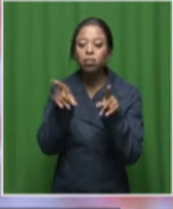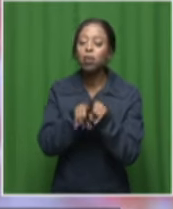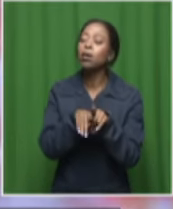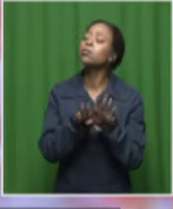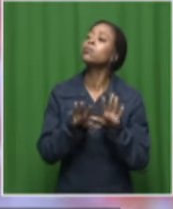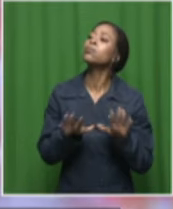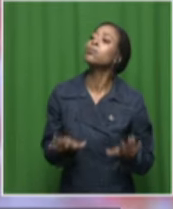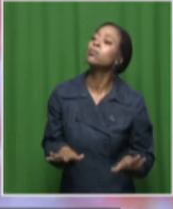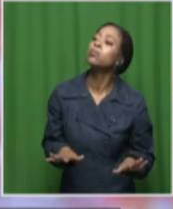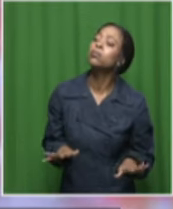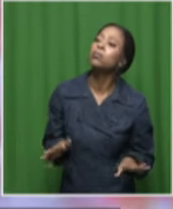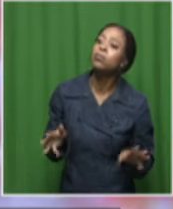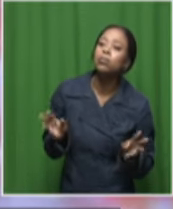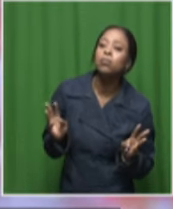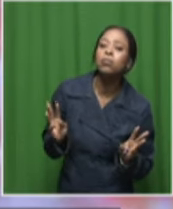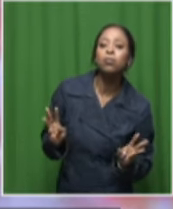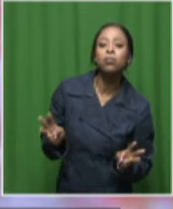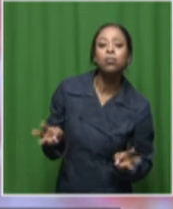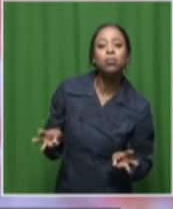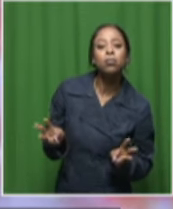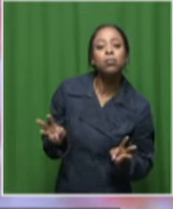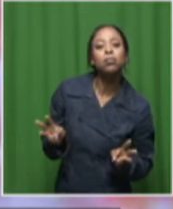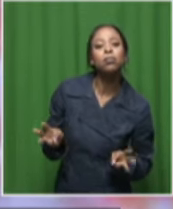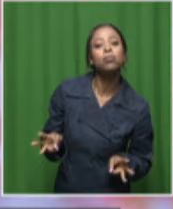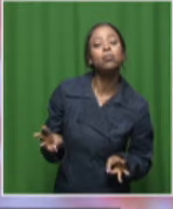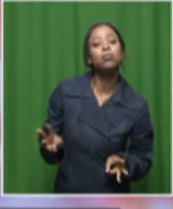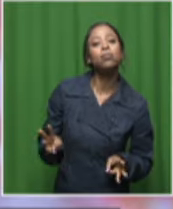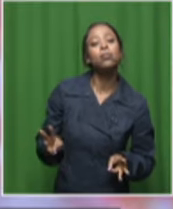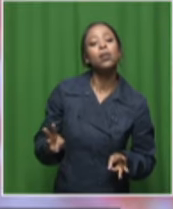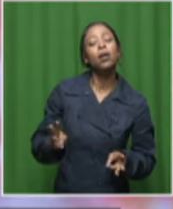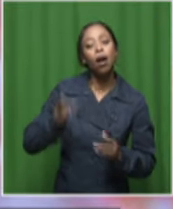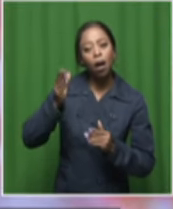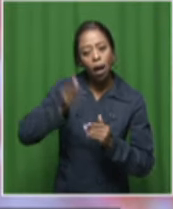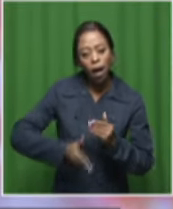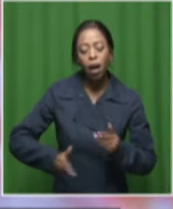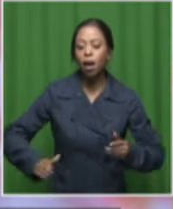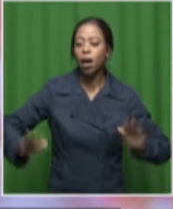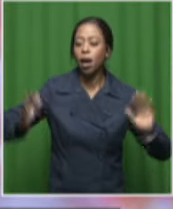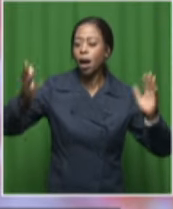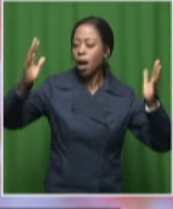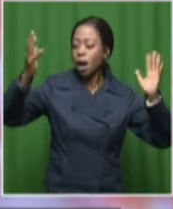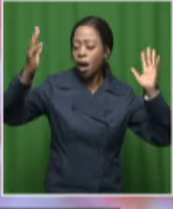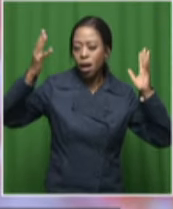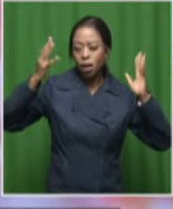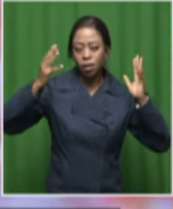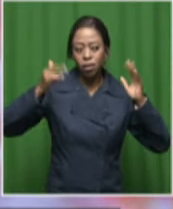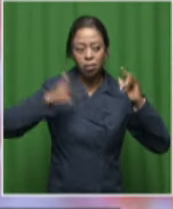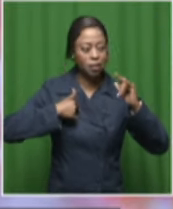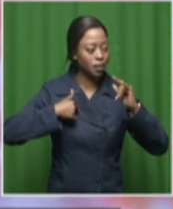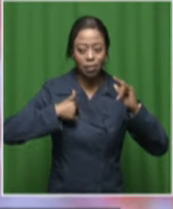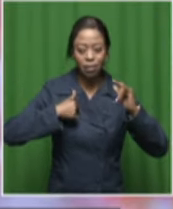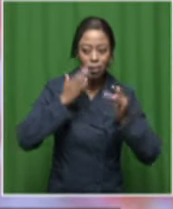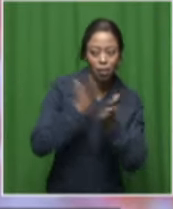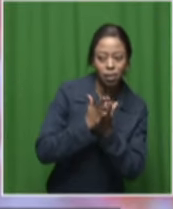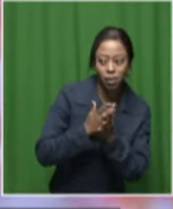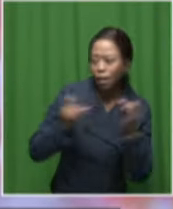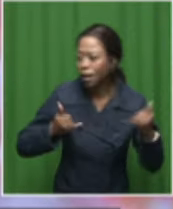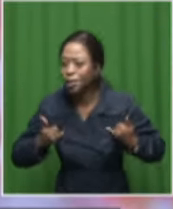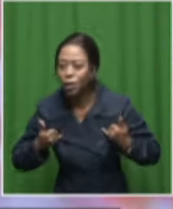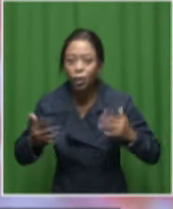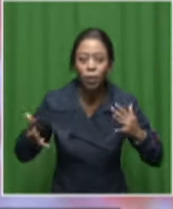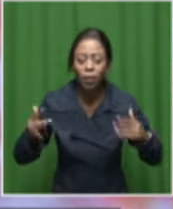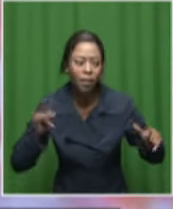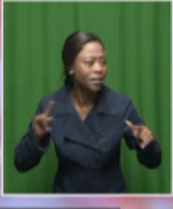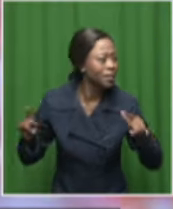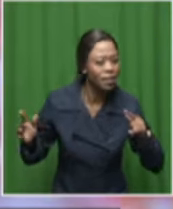quiet down and really take applause at the end of the songs. And you never really gauge if they're having a good time. It's only at